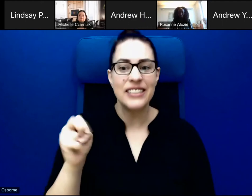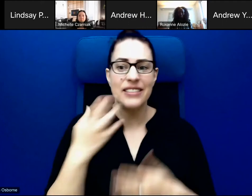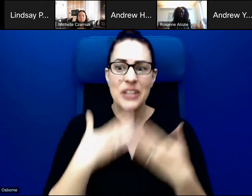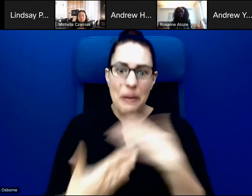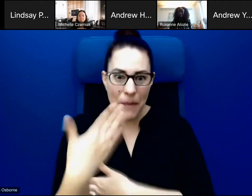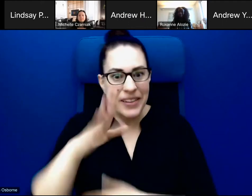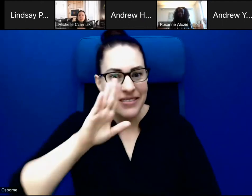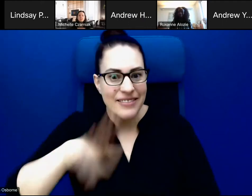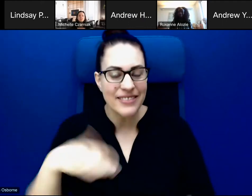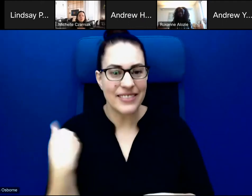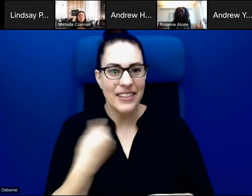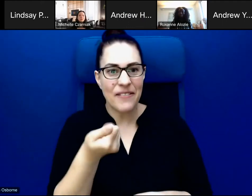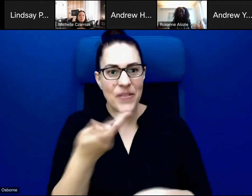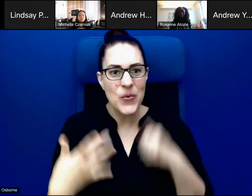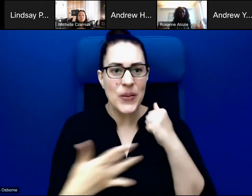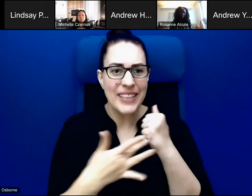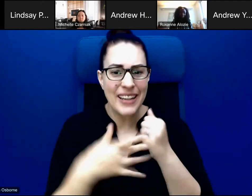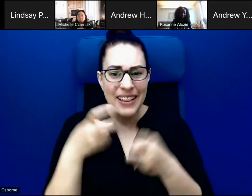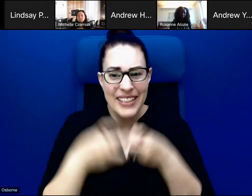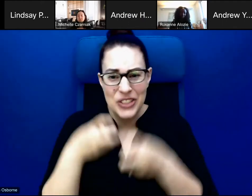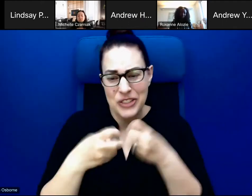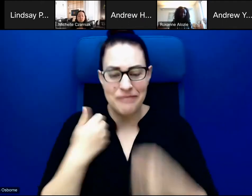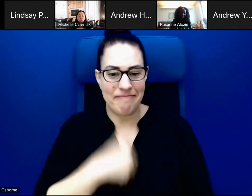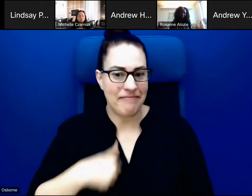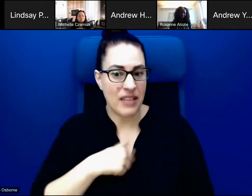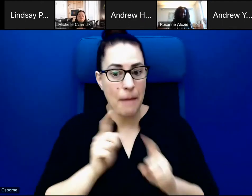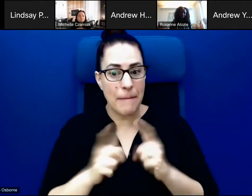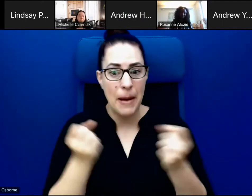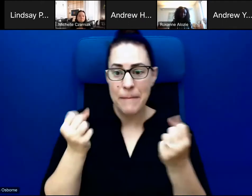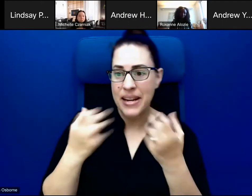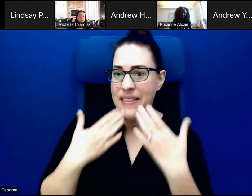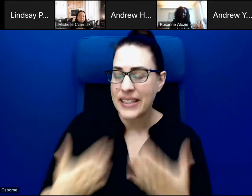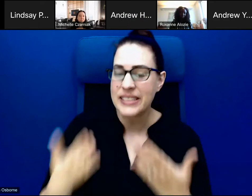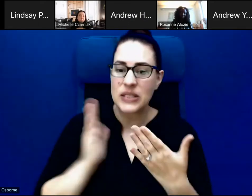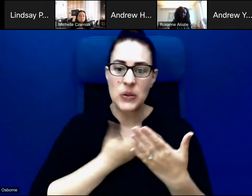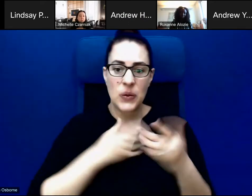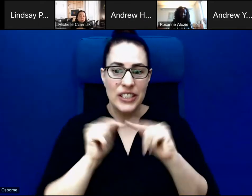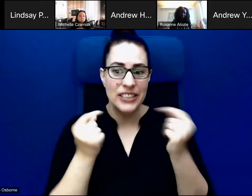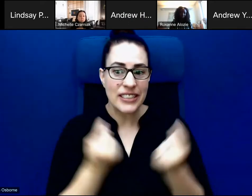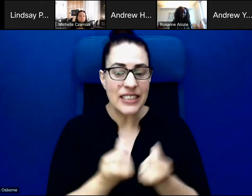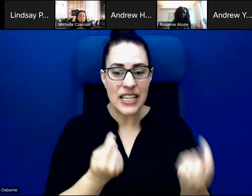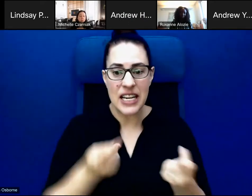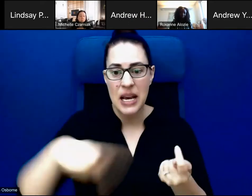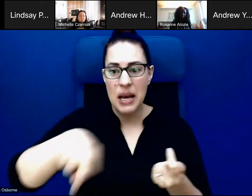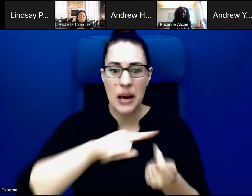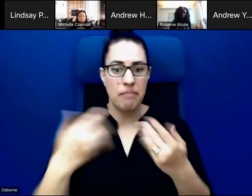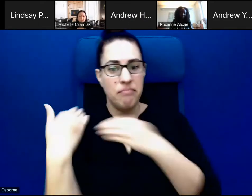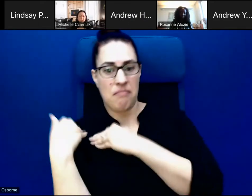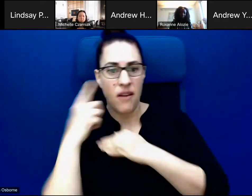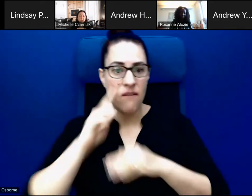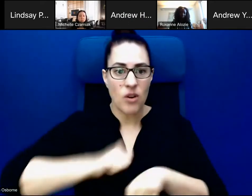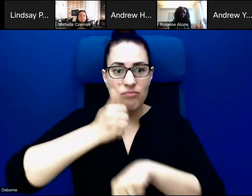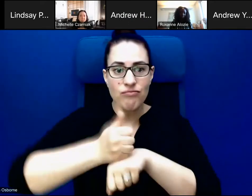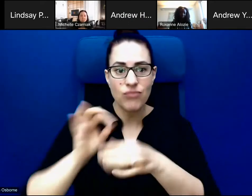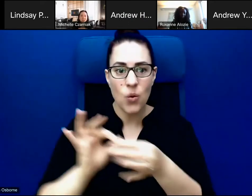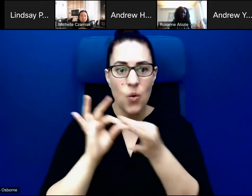a few kind of technical issues, but thank you so, so much to the team that has coordinated this event. And thank you so much for